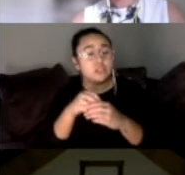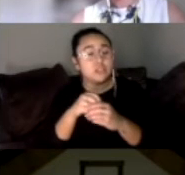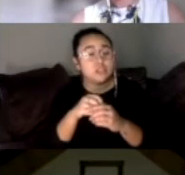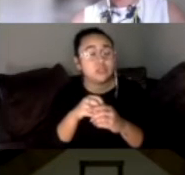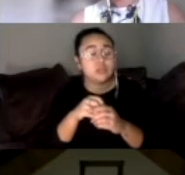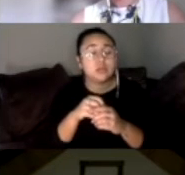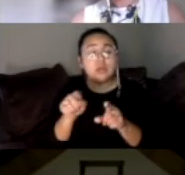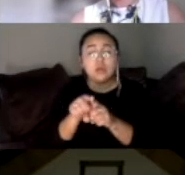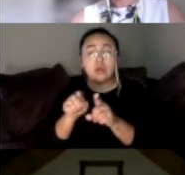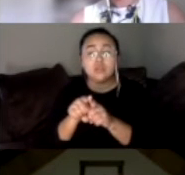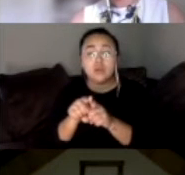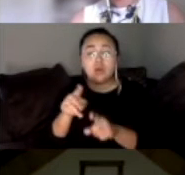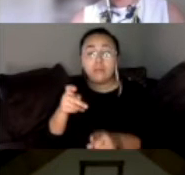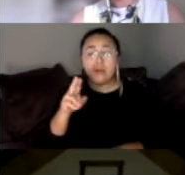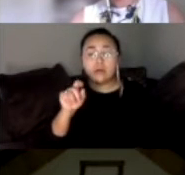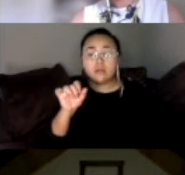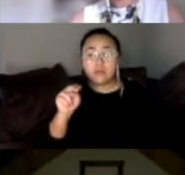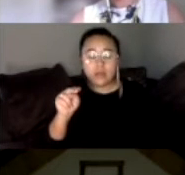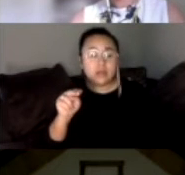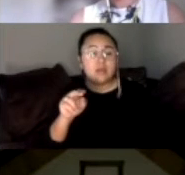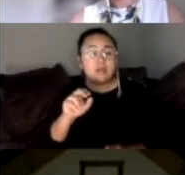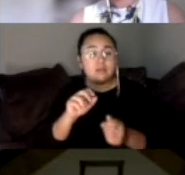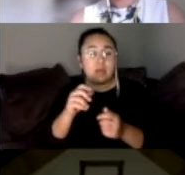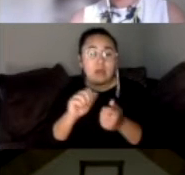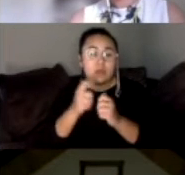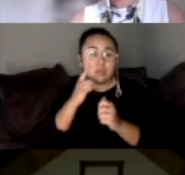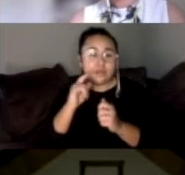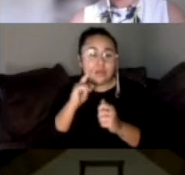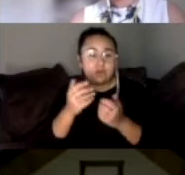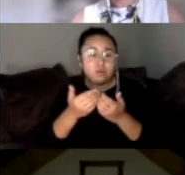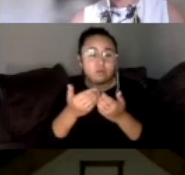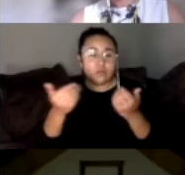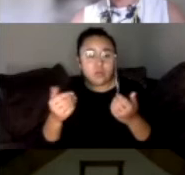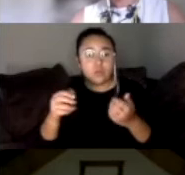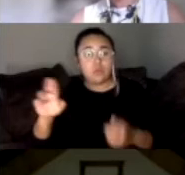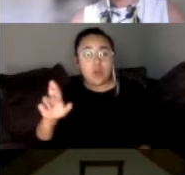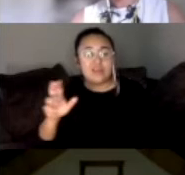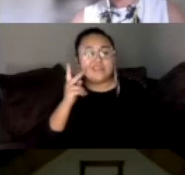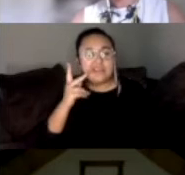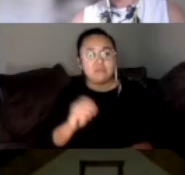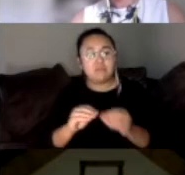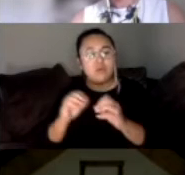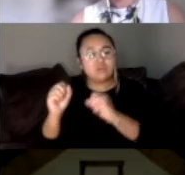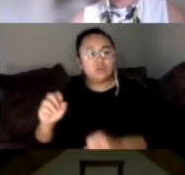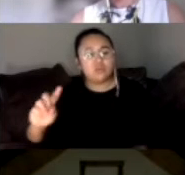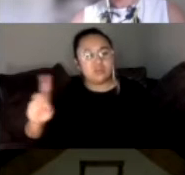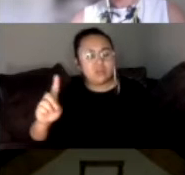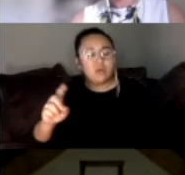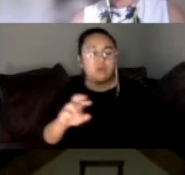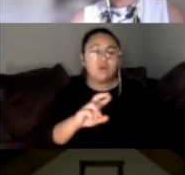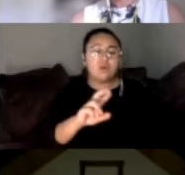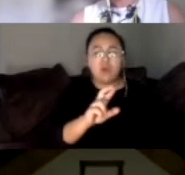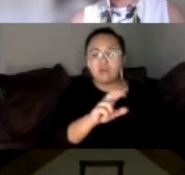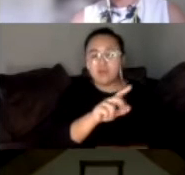perspective, here's how the poll broke out on the chart on the right. So as you can see, slightly more Democratic. Republicans right on